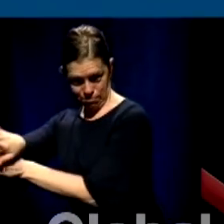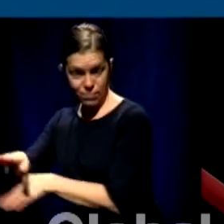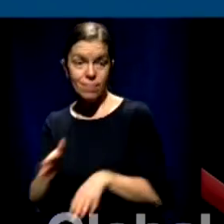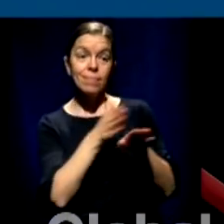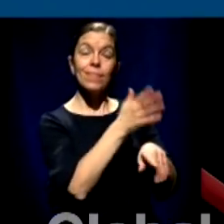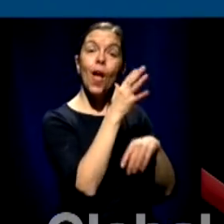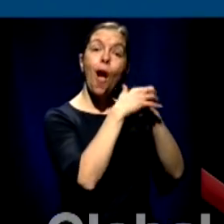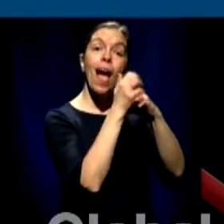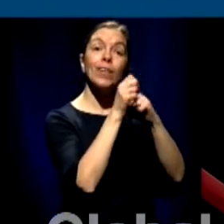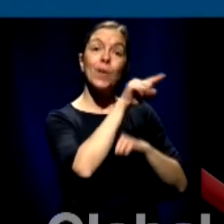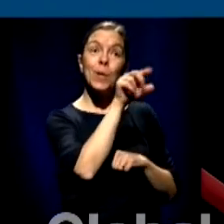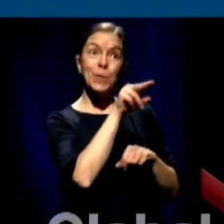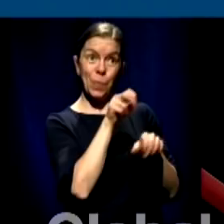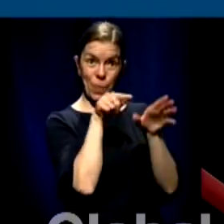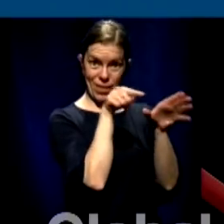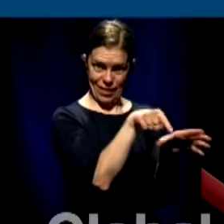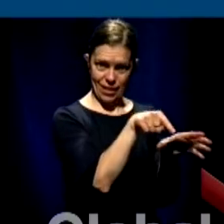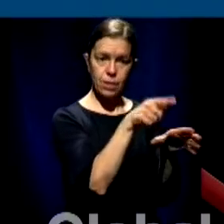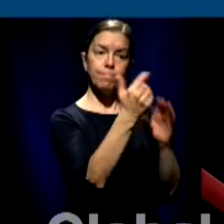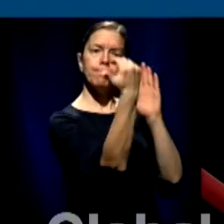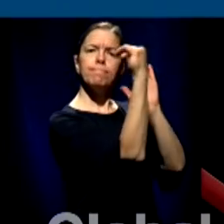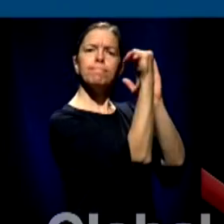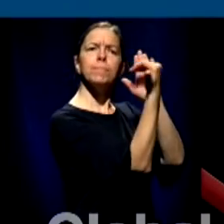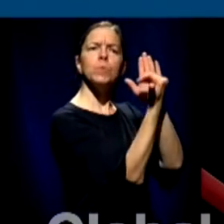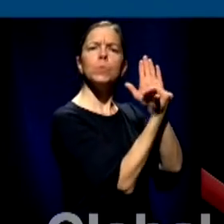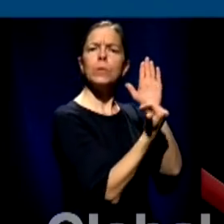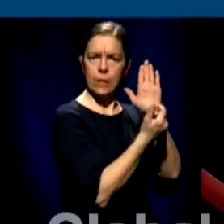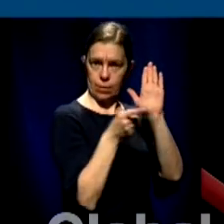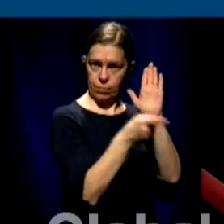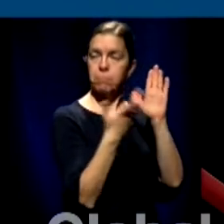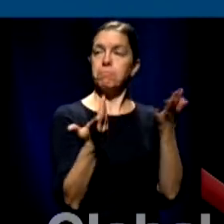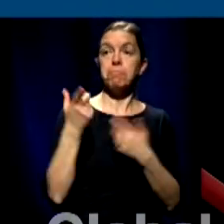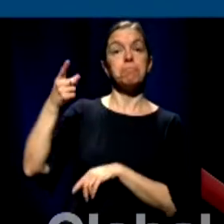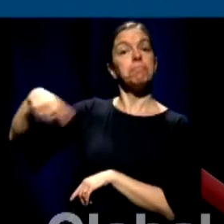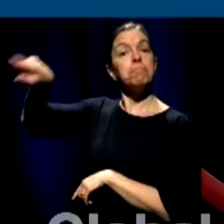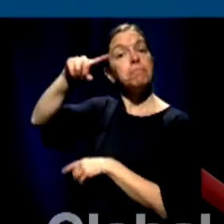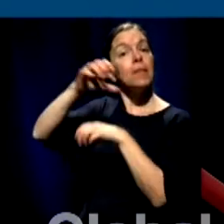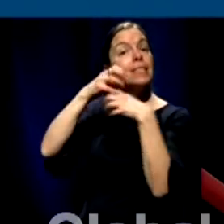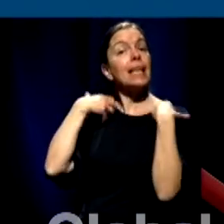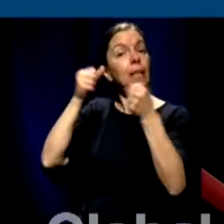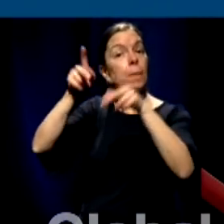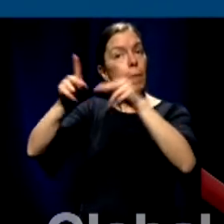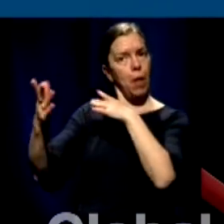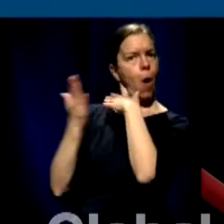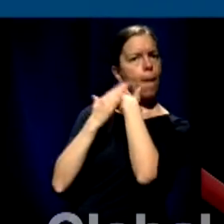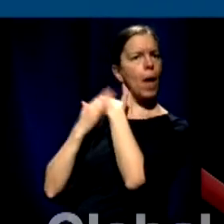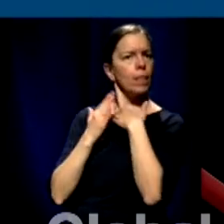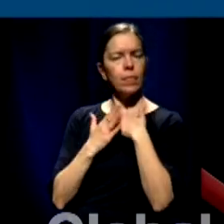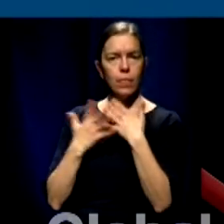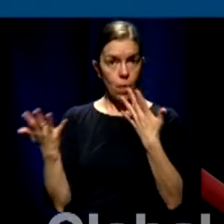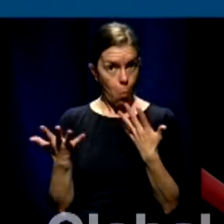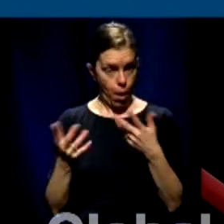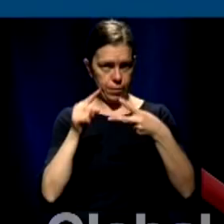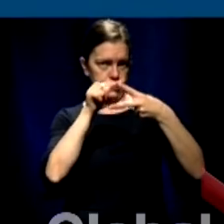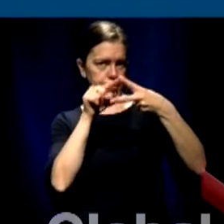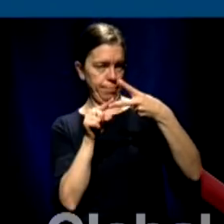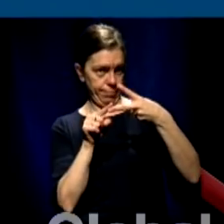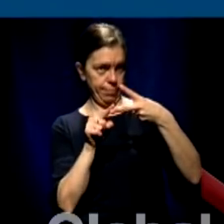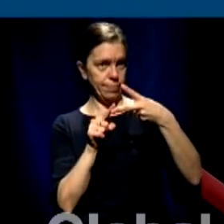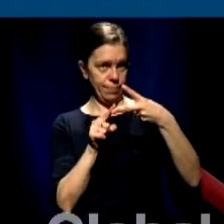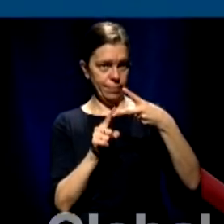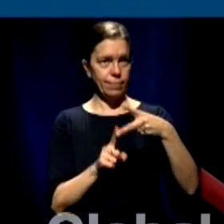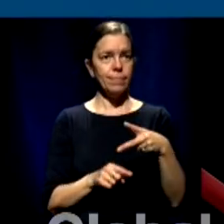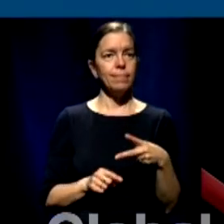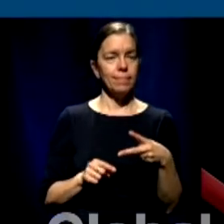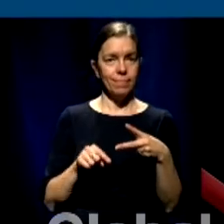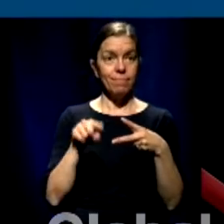is giving us a series of recommendations that we're following amongst others there are two that